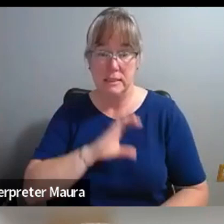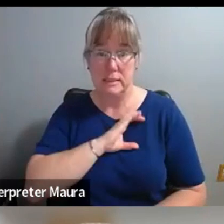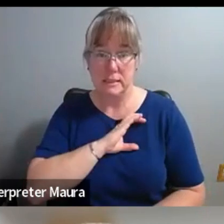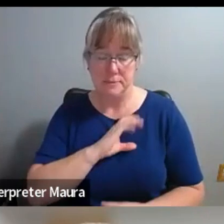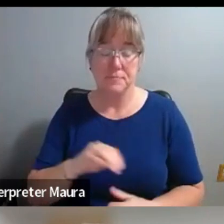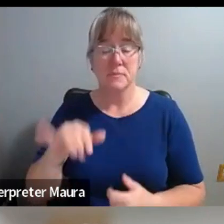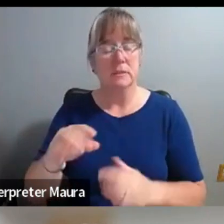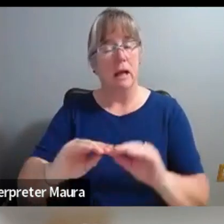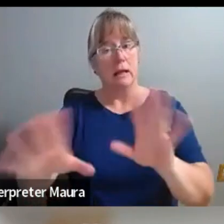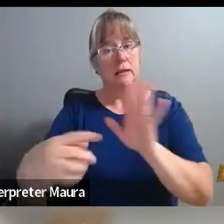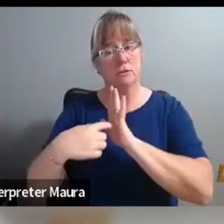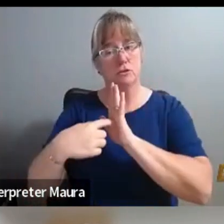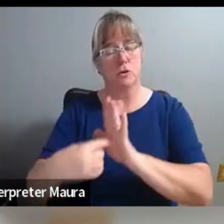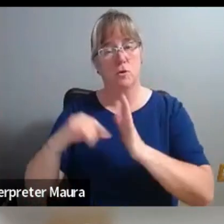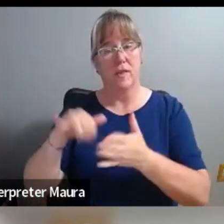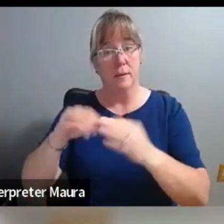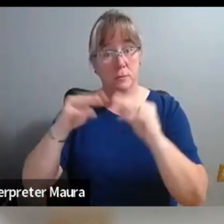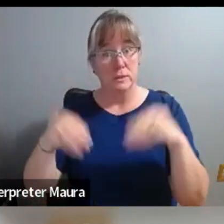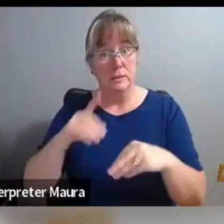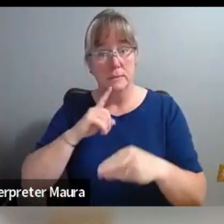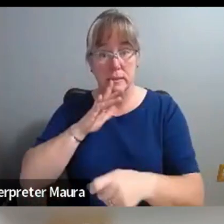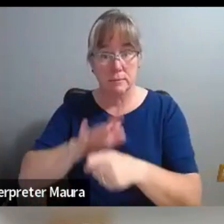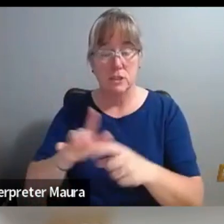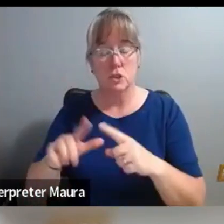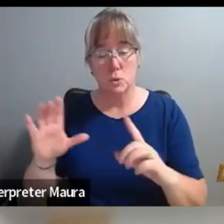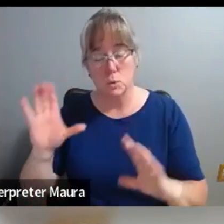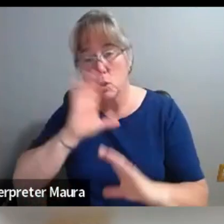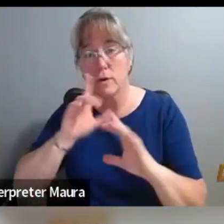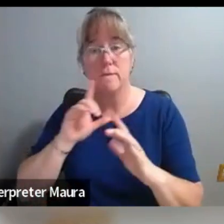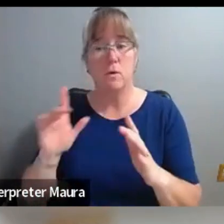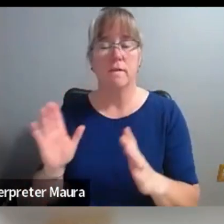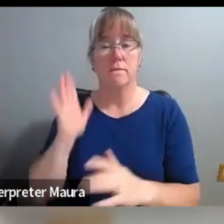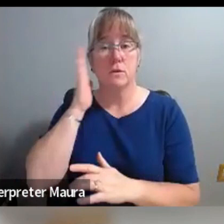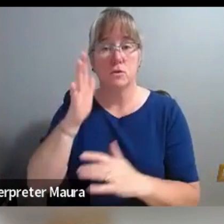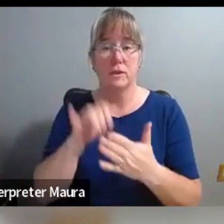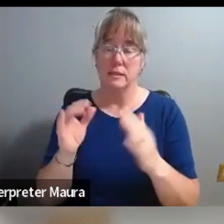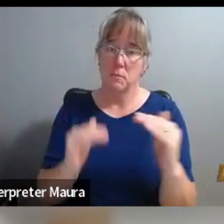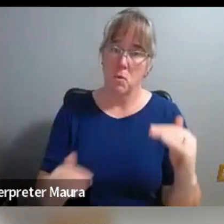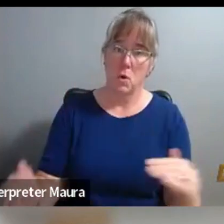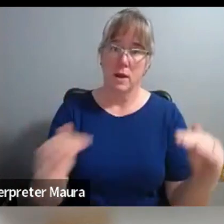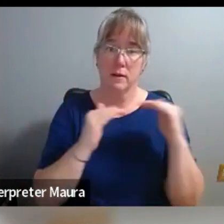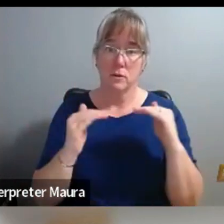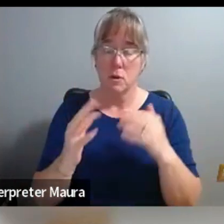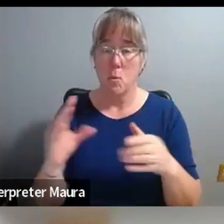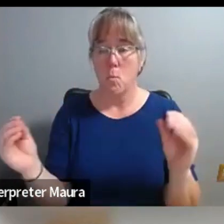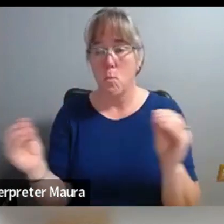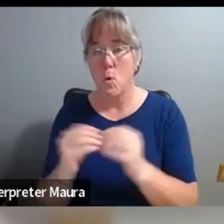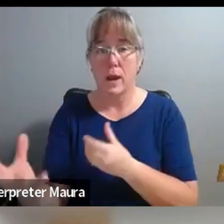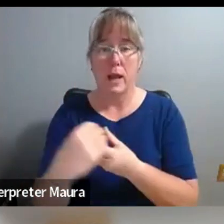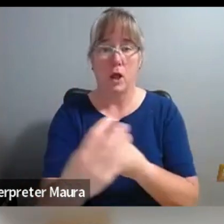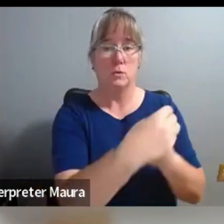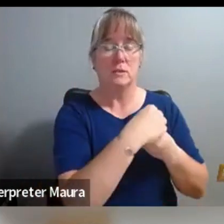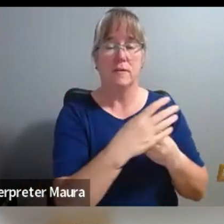signal that the museum is committed to pursuing a future that is more equitable, more inclusive, and more transparent.